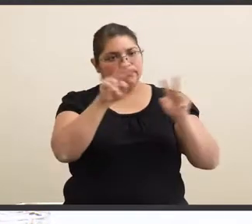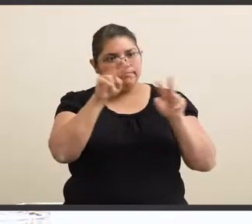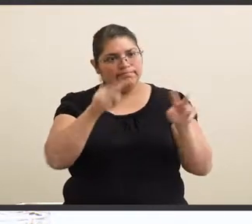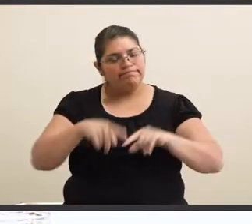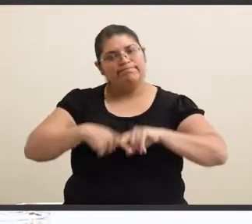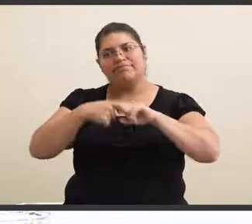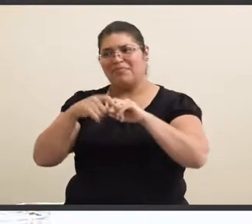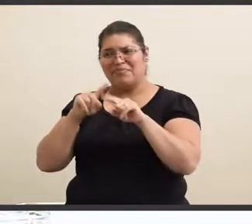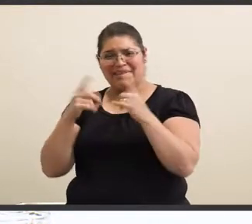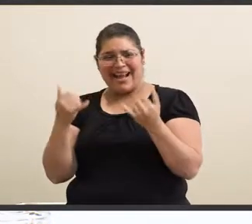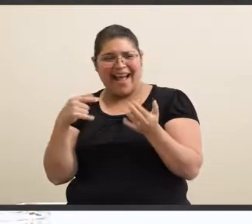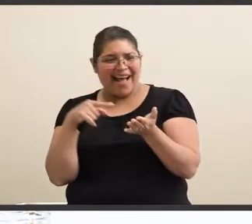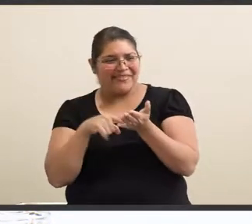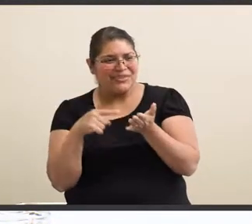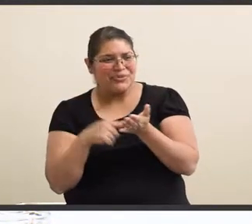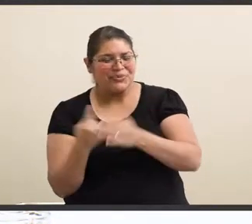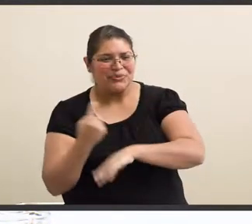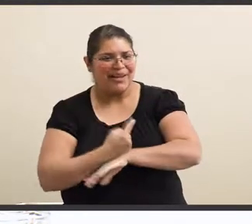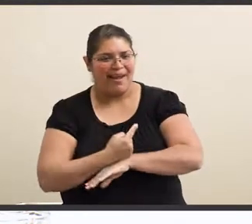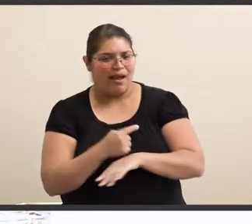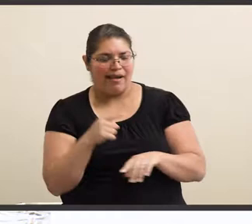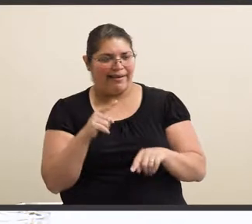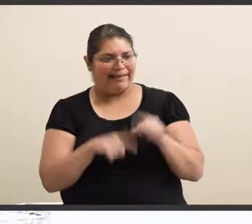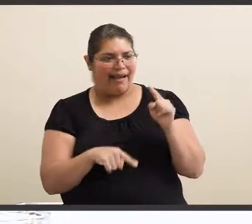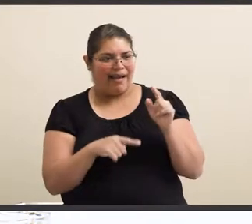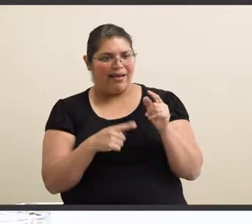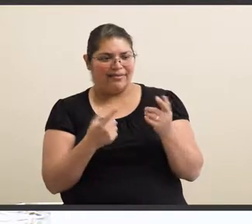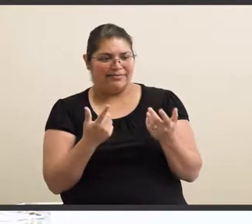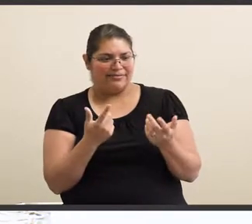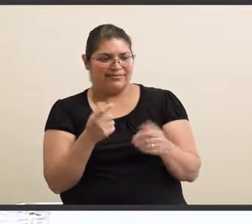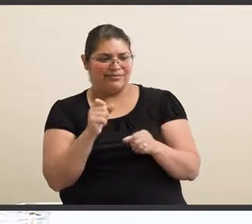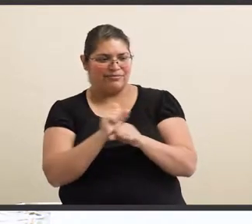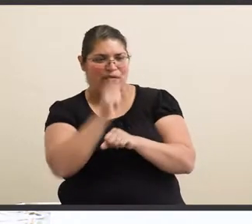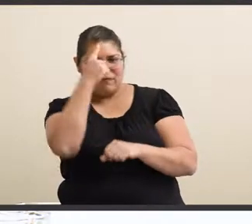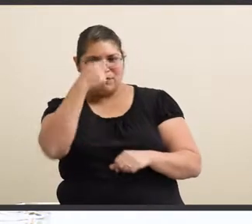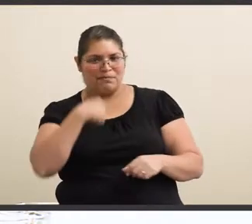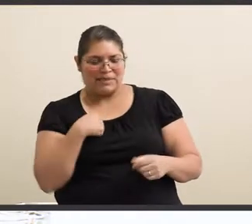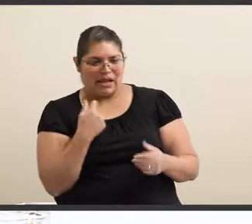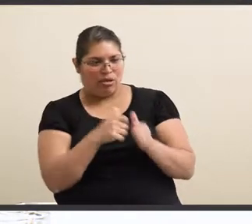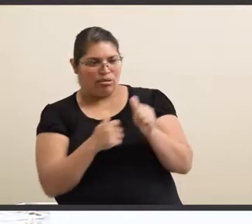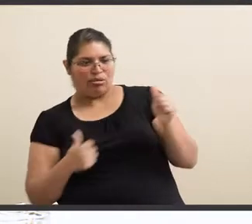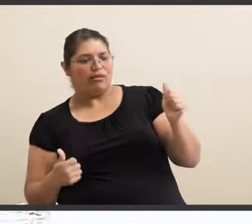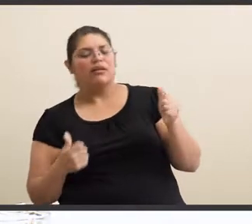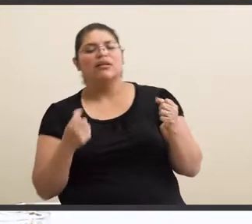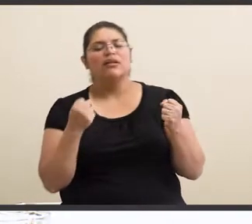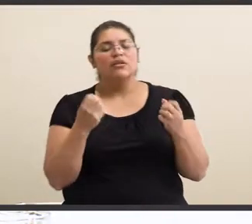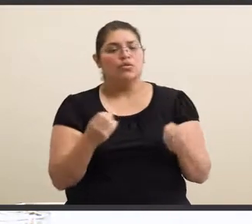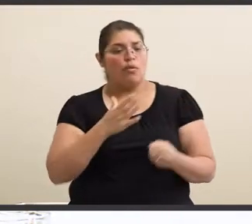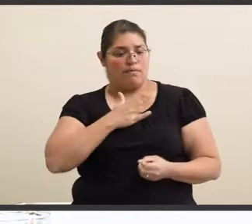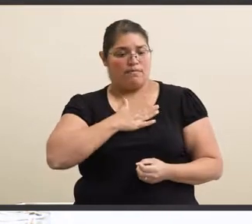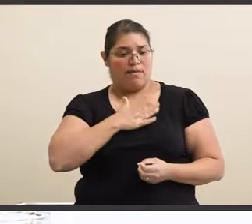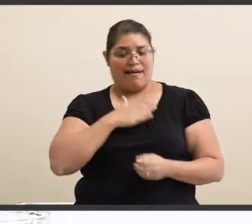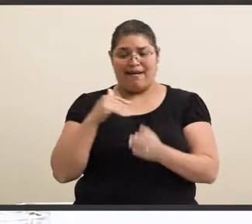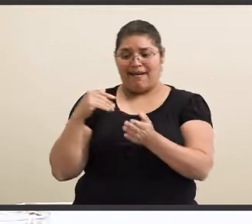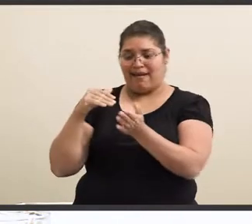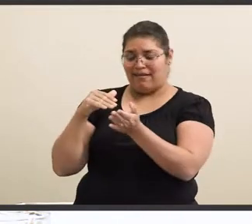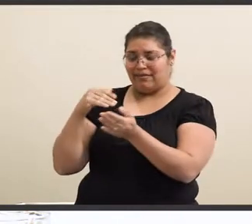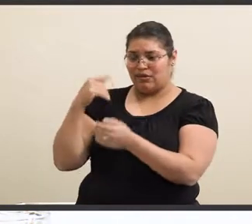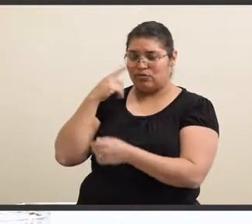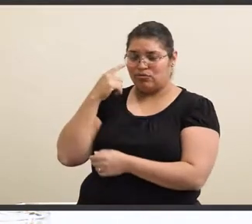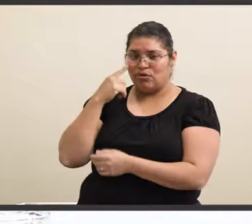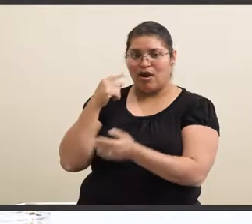assignments. So that wasn't going to work very well for me. So my eye doctor did